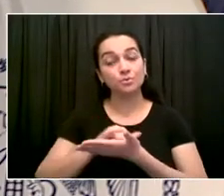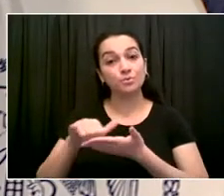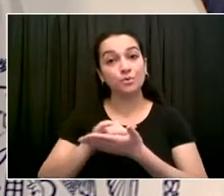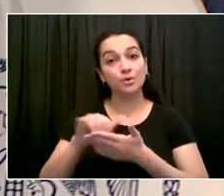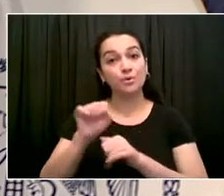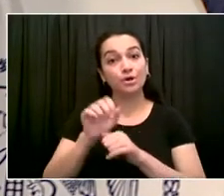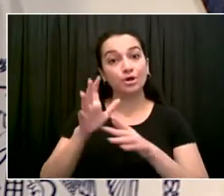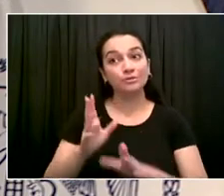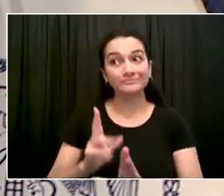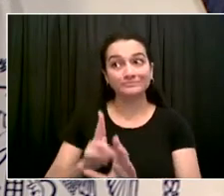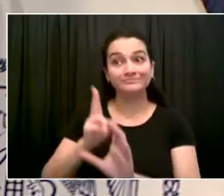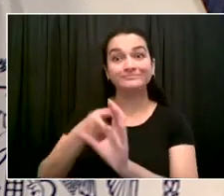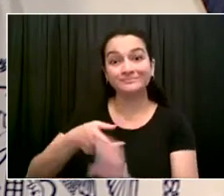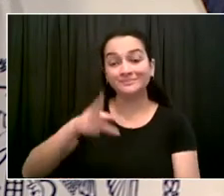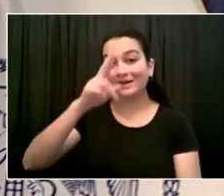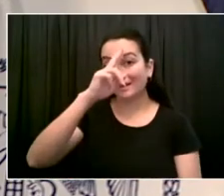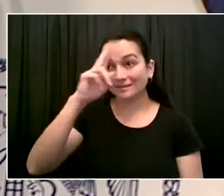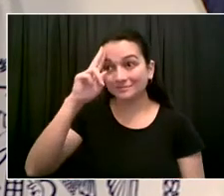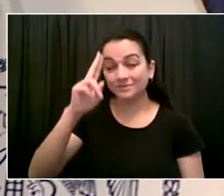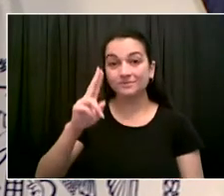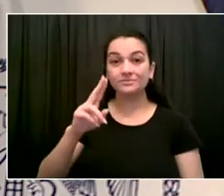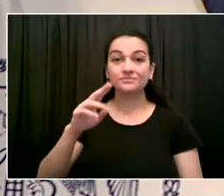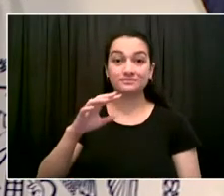Next is Courtney Gross from New York One.